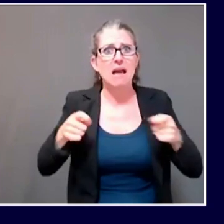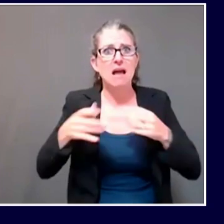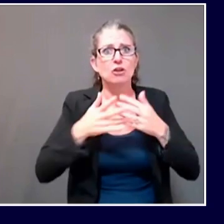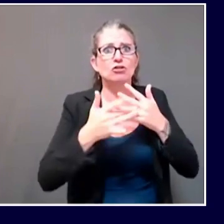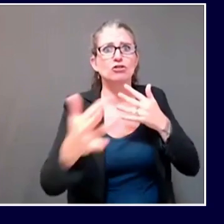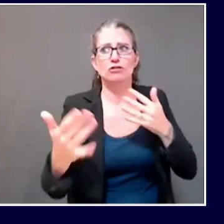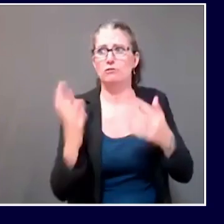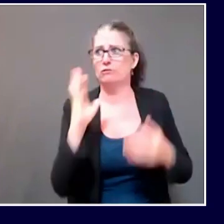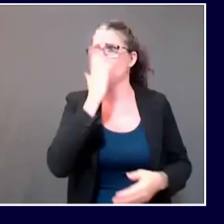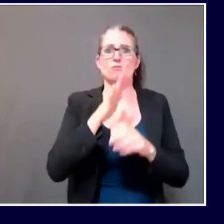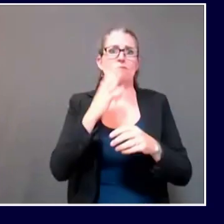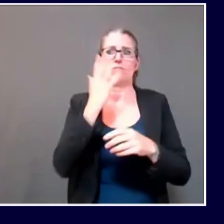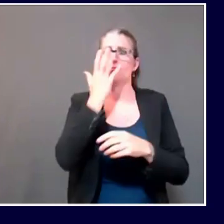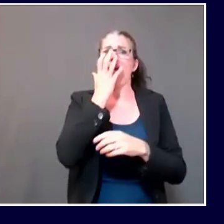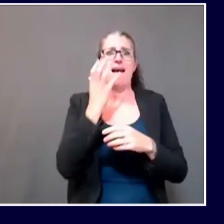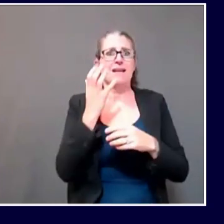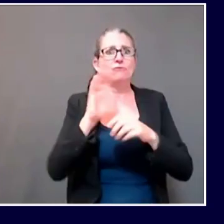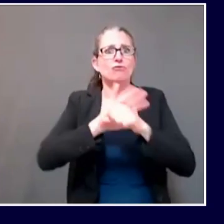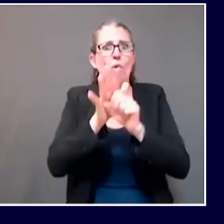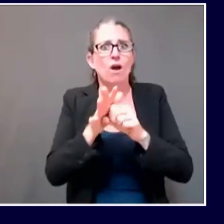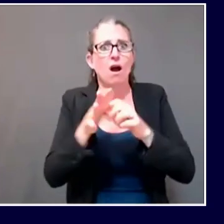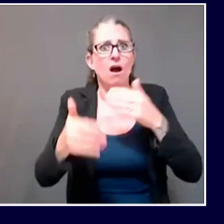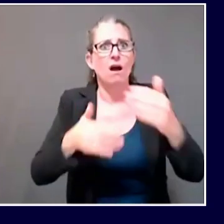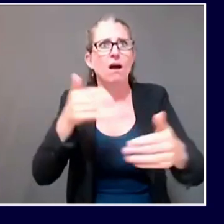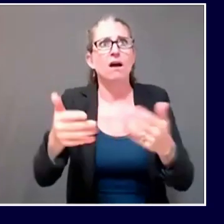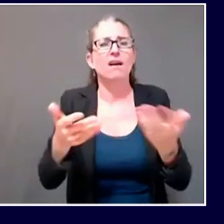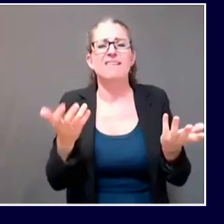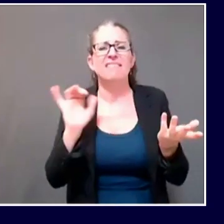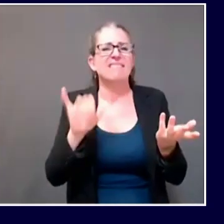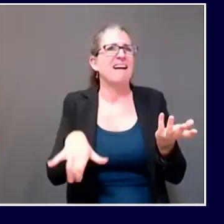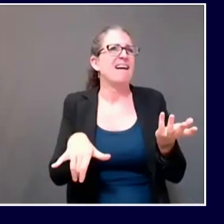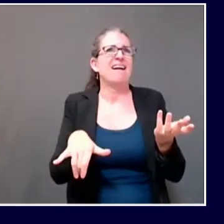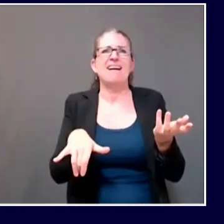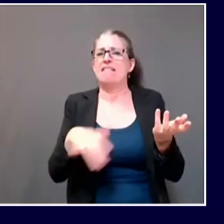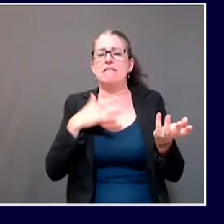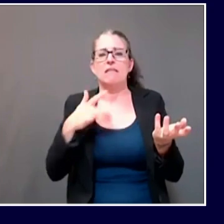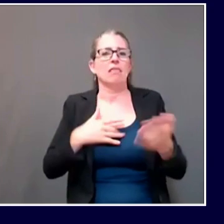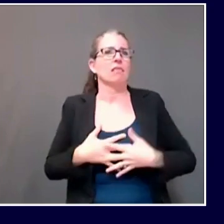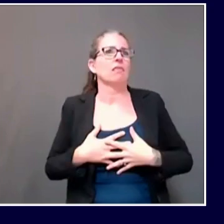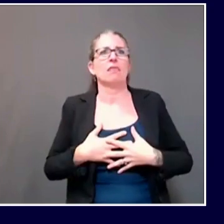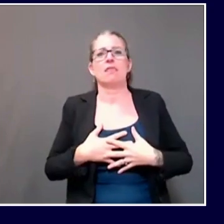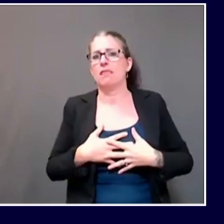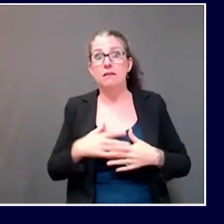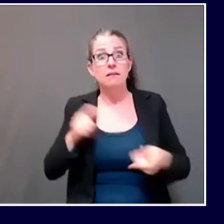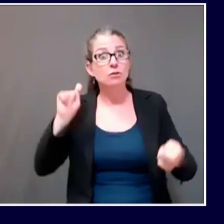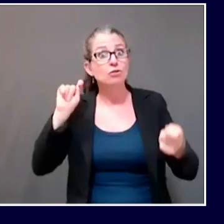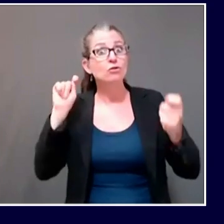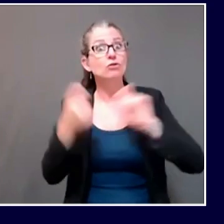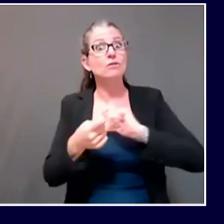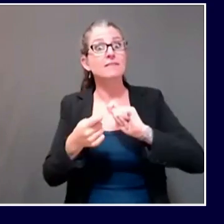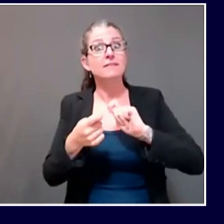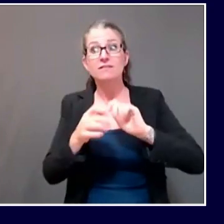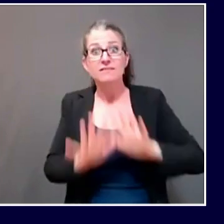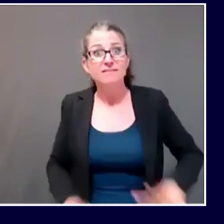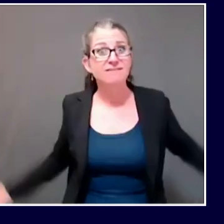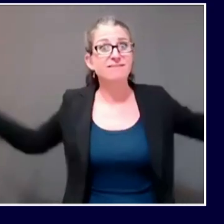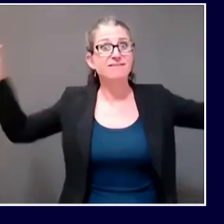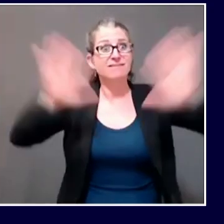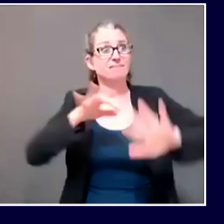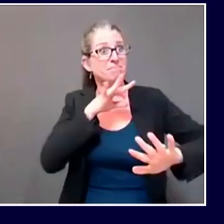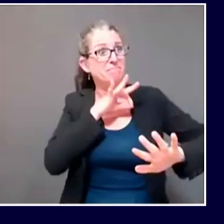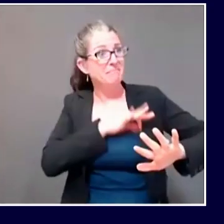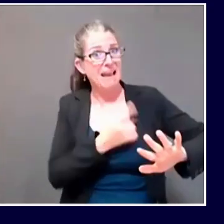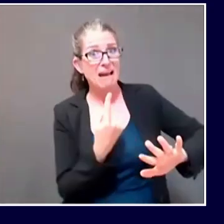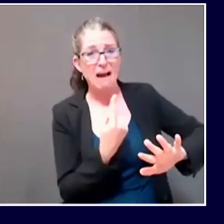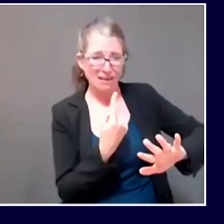has fundamentally changed the global business environment, creating severe supply chain disruptions,